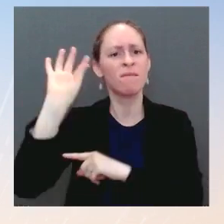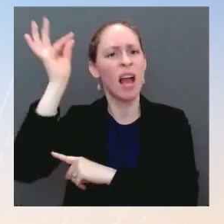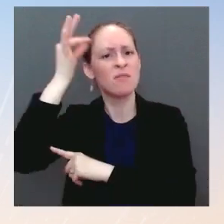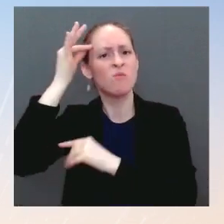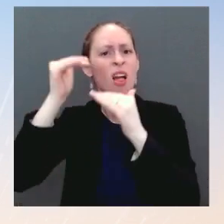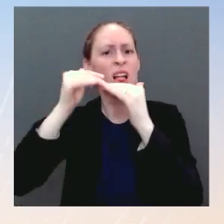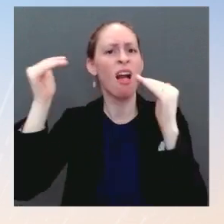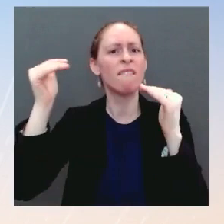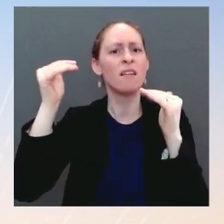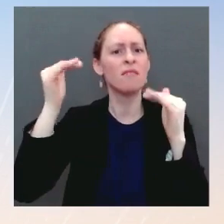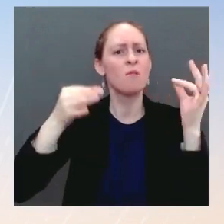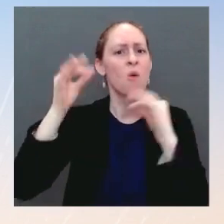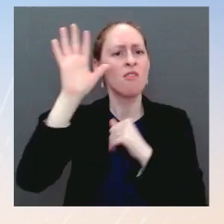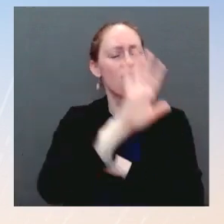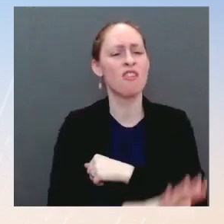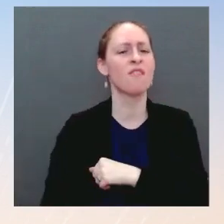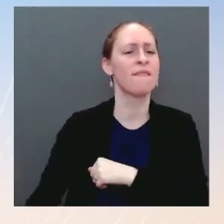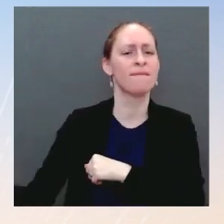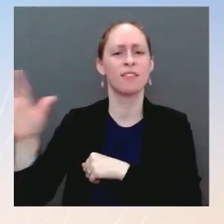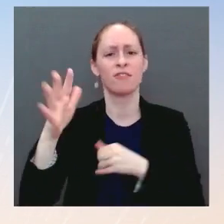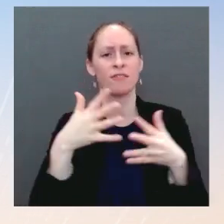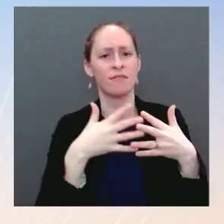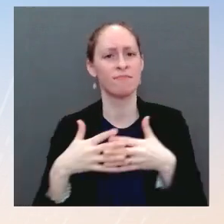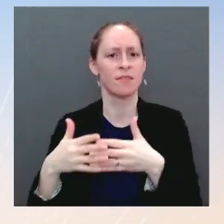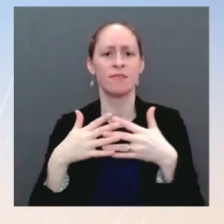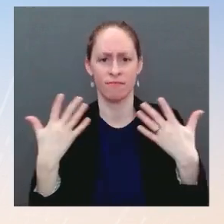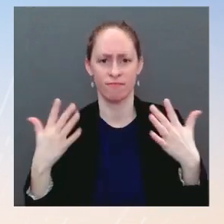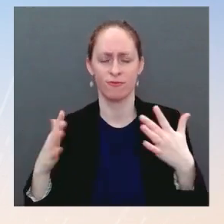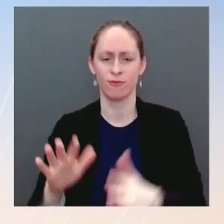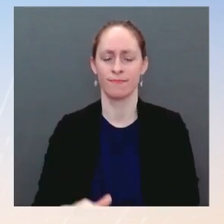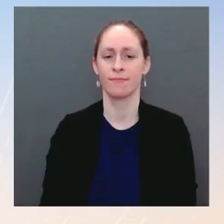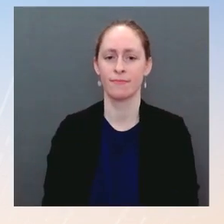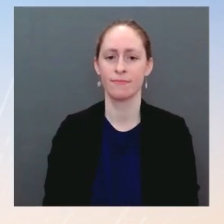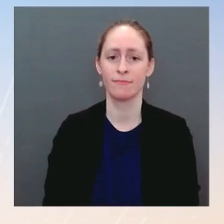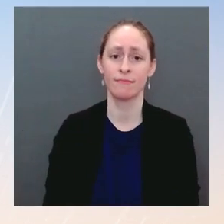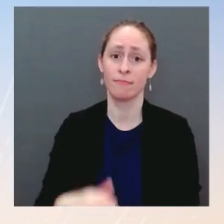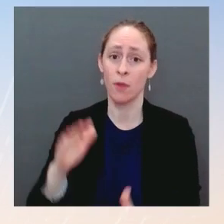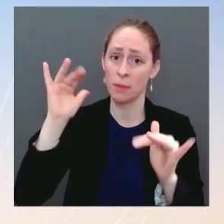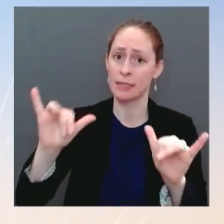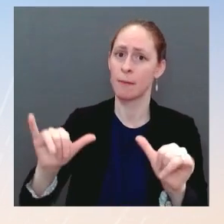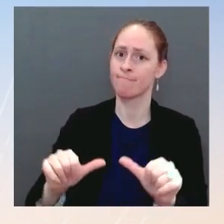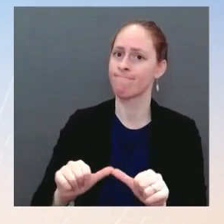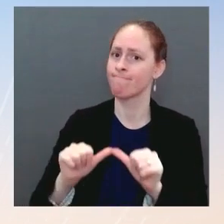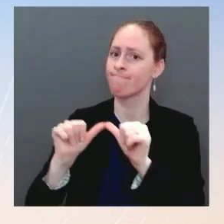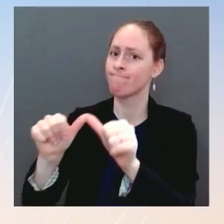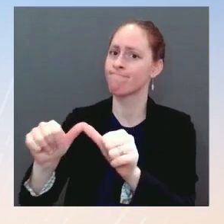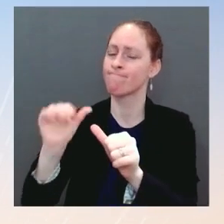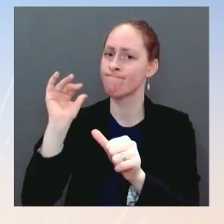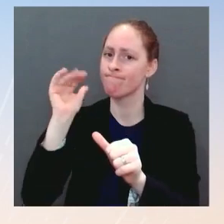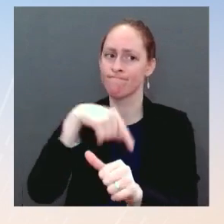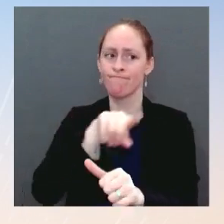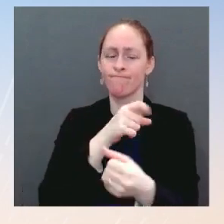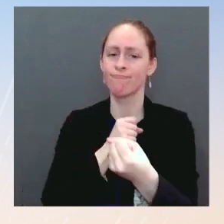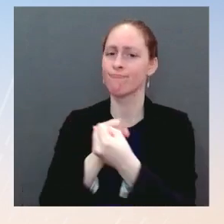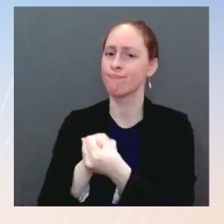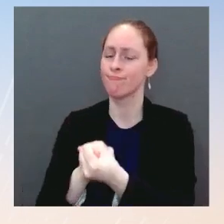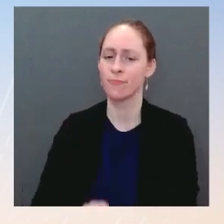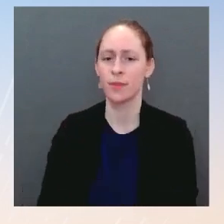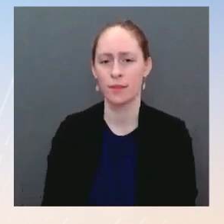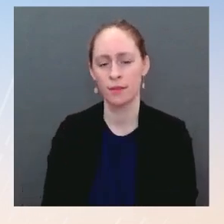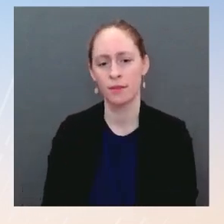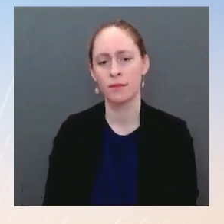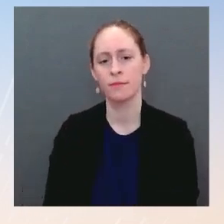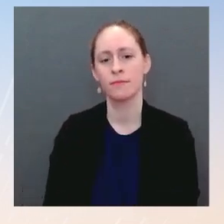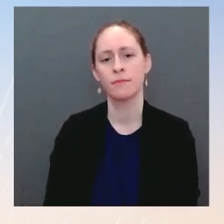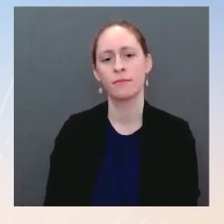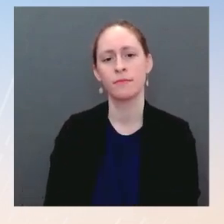be strong support from a range of senators. The And a quick note on student loans. I know you hit a good deal on it yesterday. Is the President